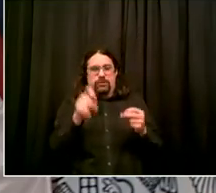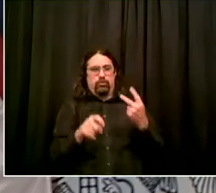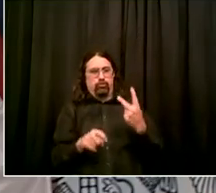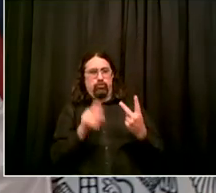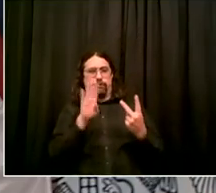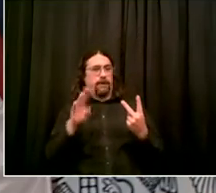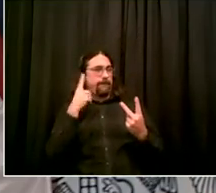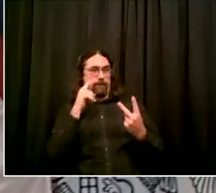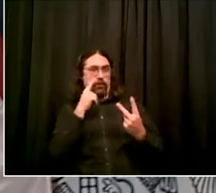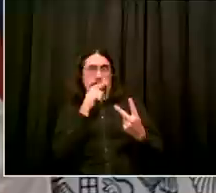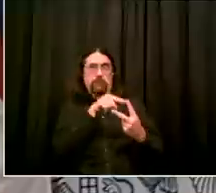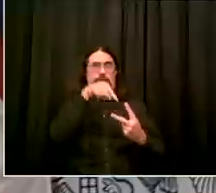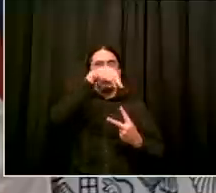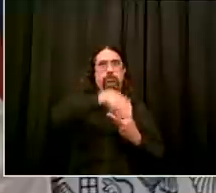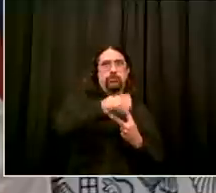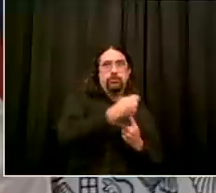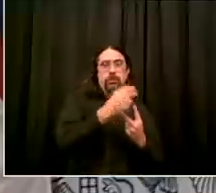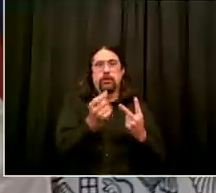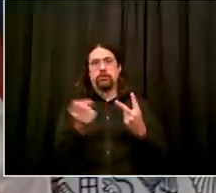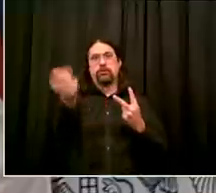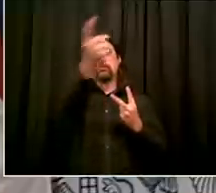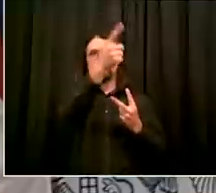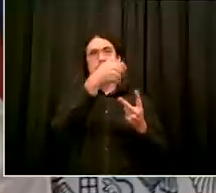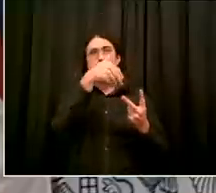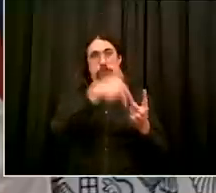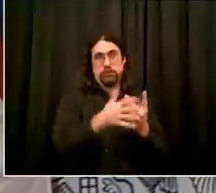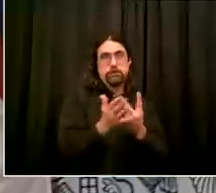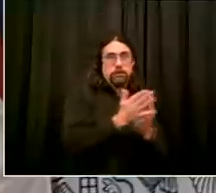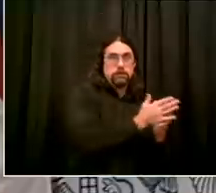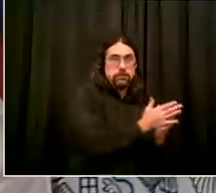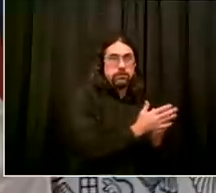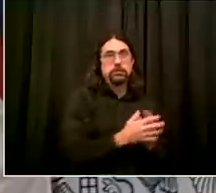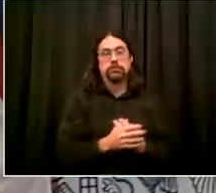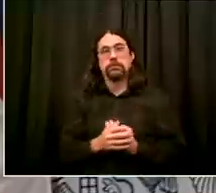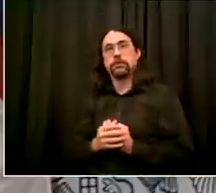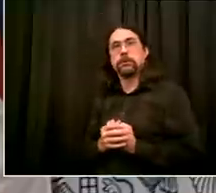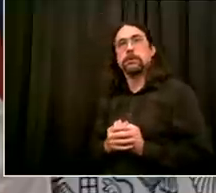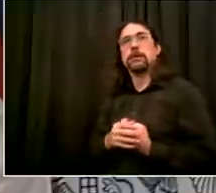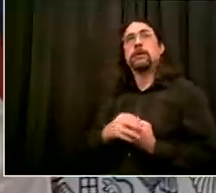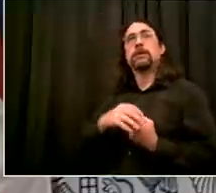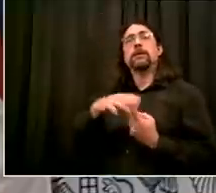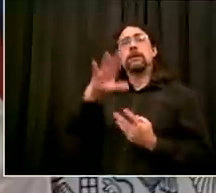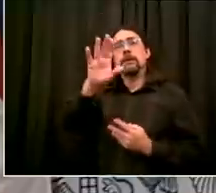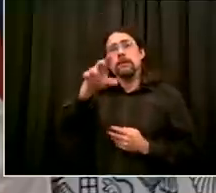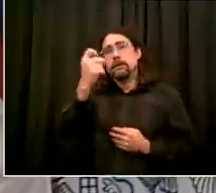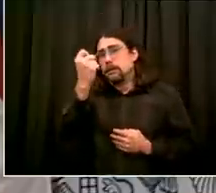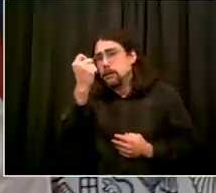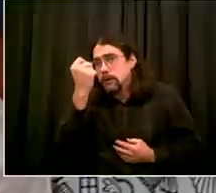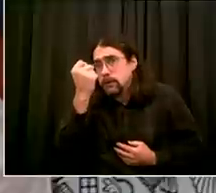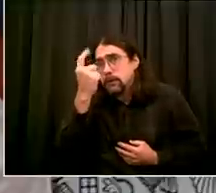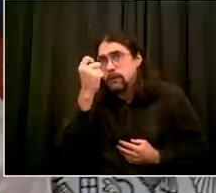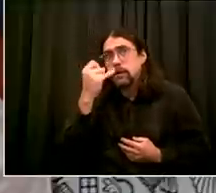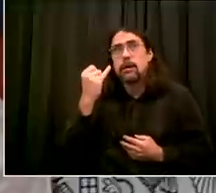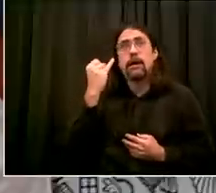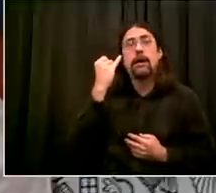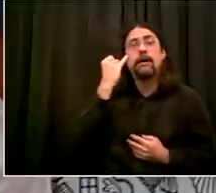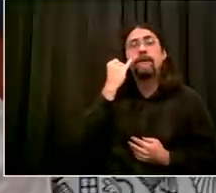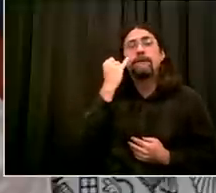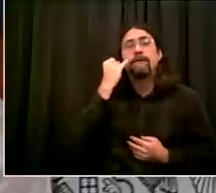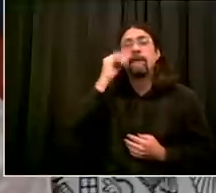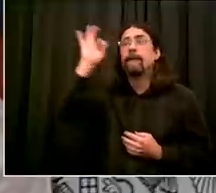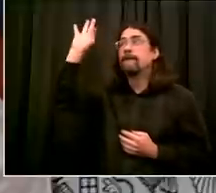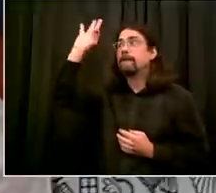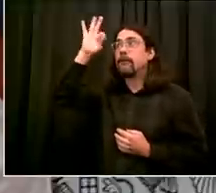borrowing there's no need for borrowing we want the authority as a backstop but we wouldn't use it but if there is no stimulus and there are several